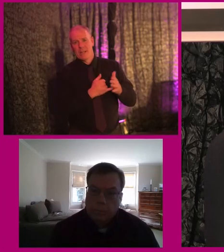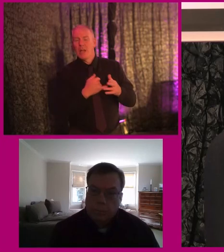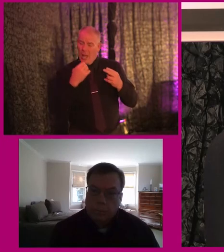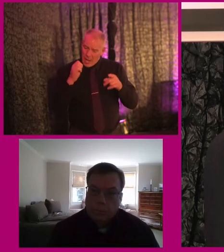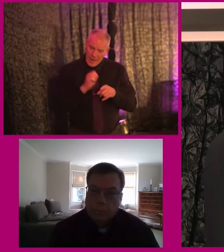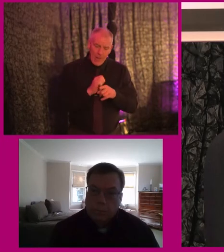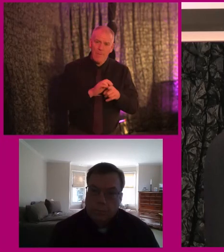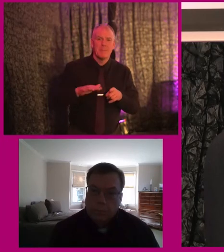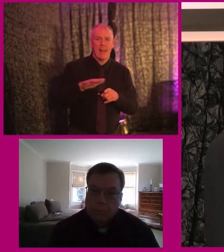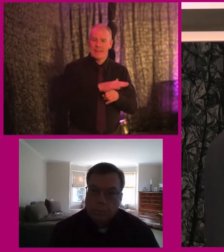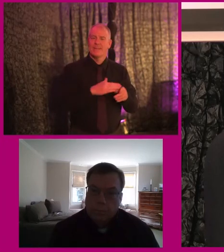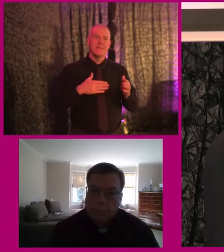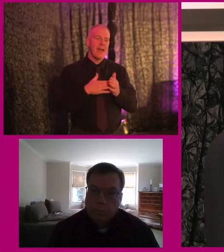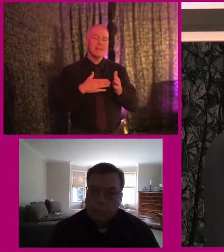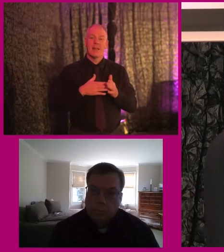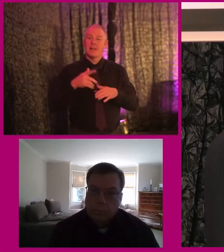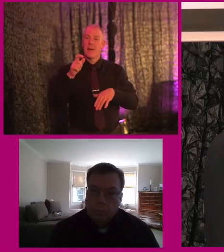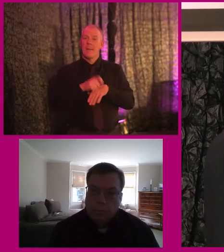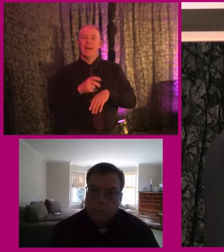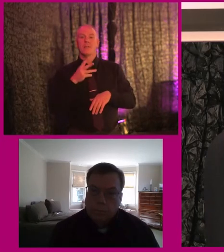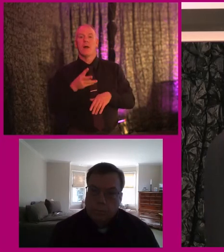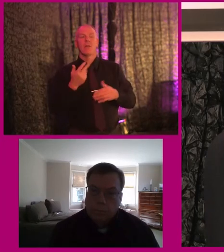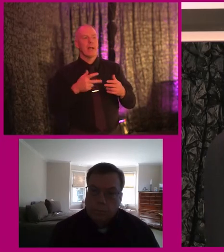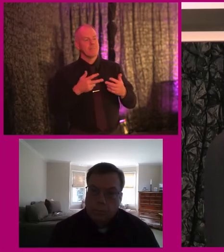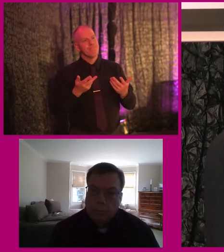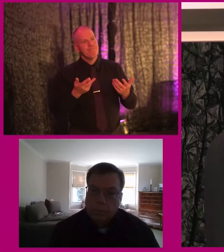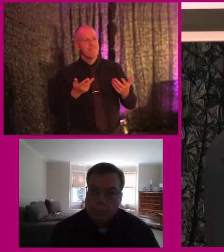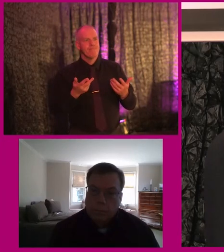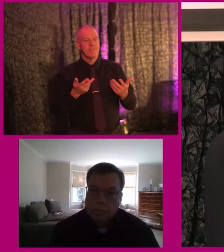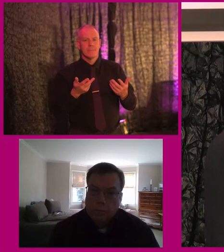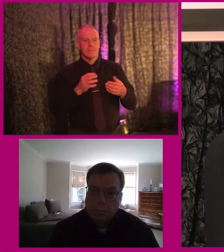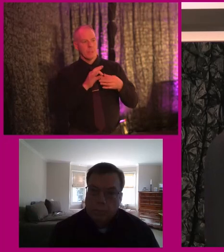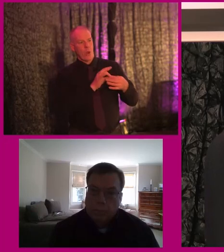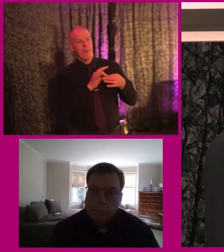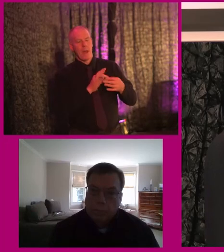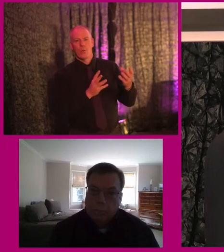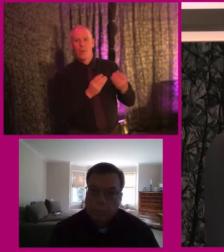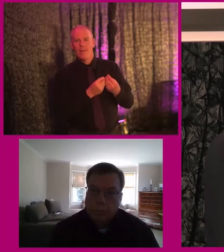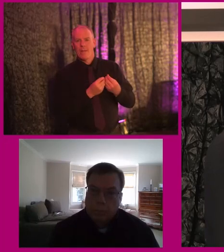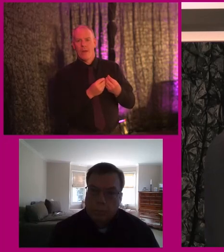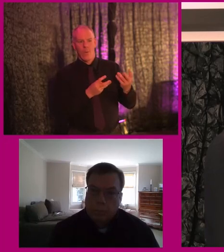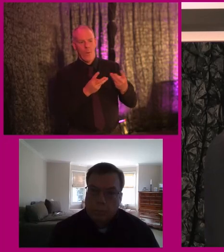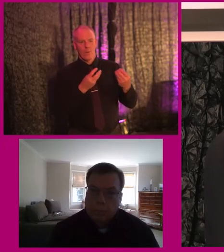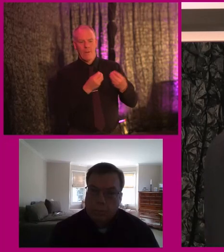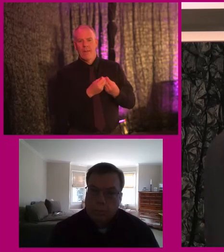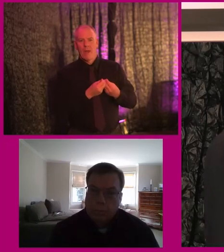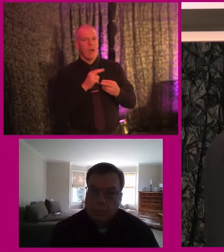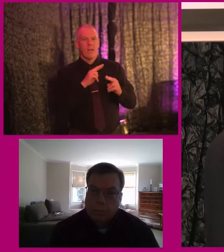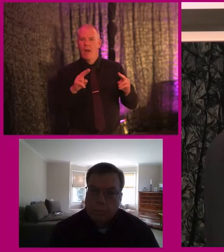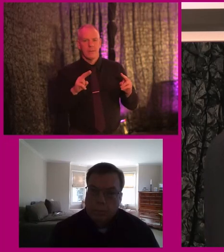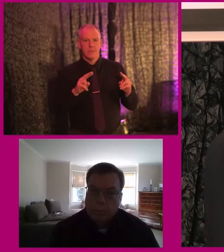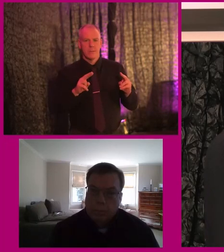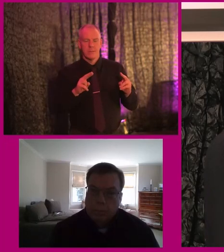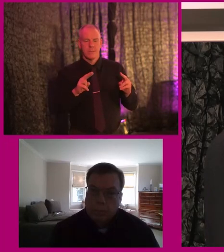everybody. And I think the best way is if we can somehow collaborate to work together, rather than